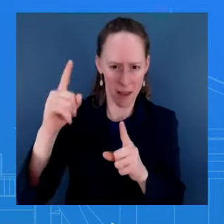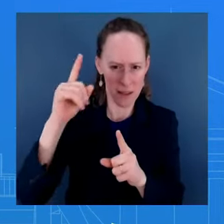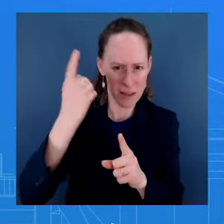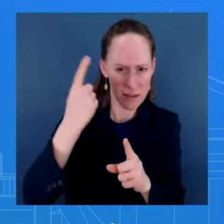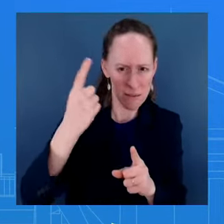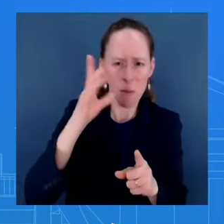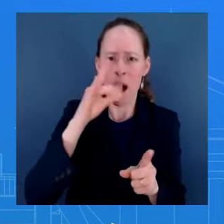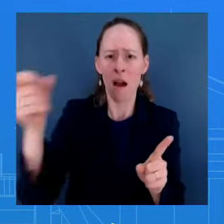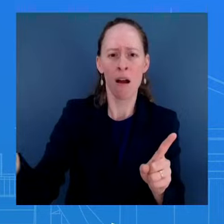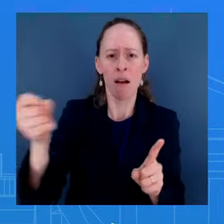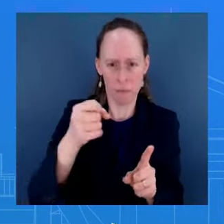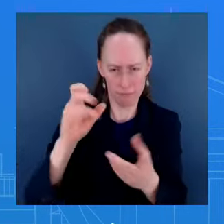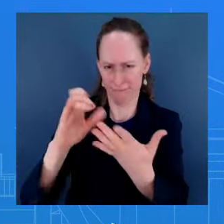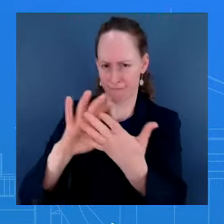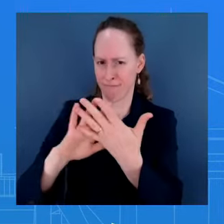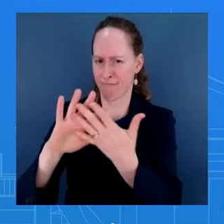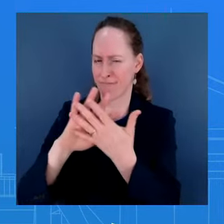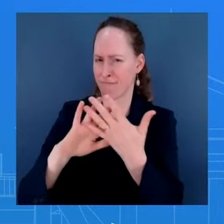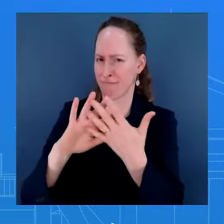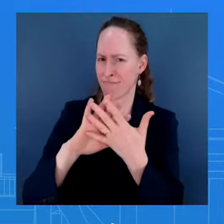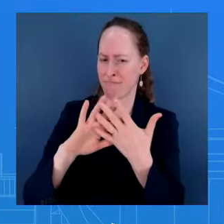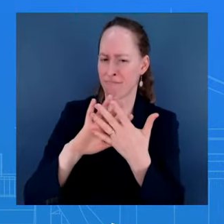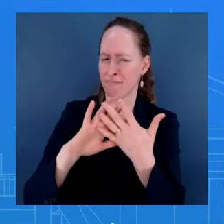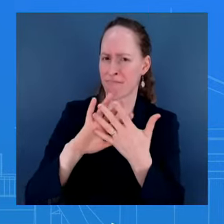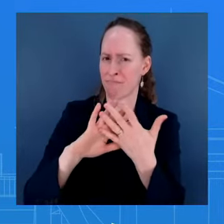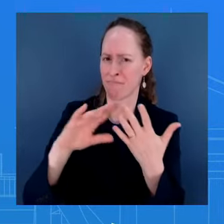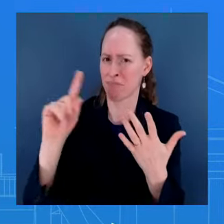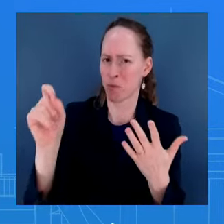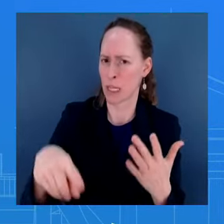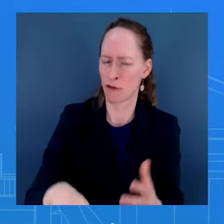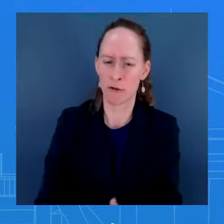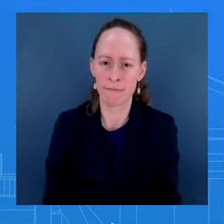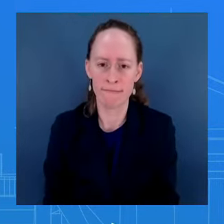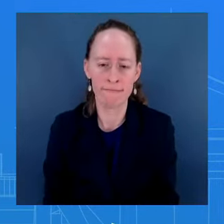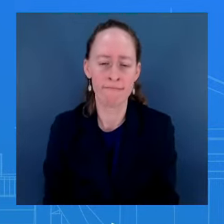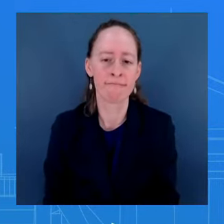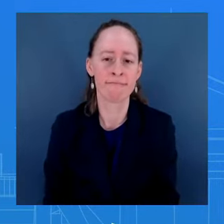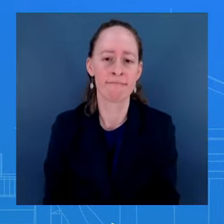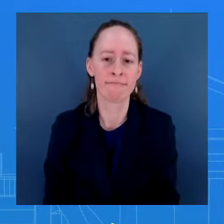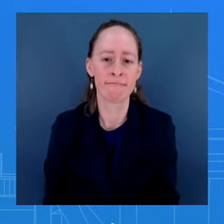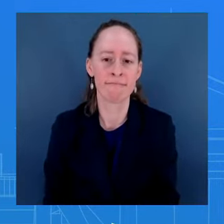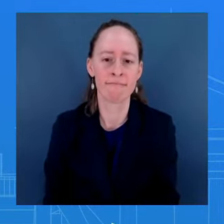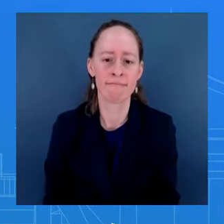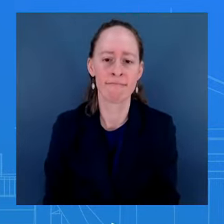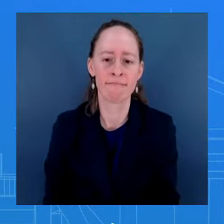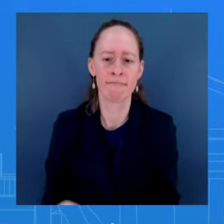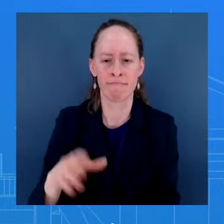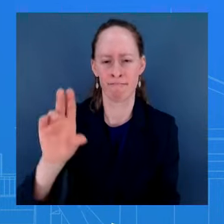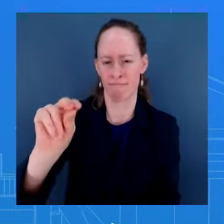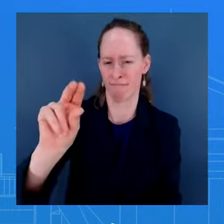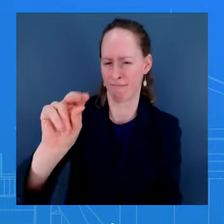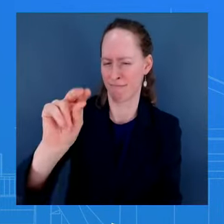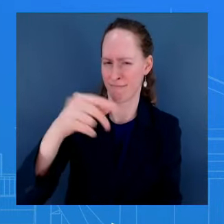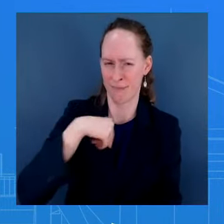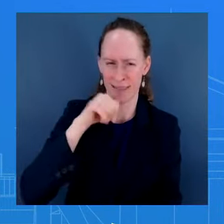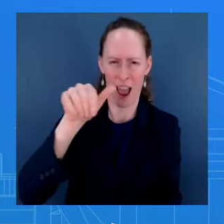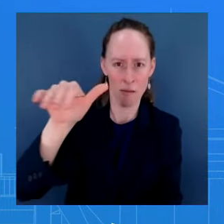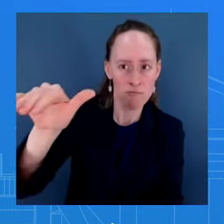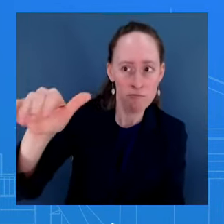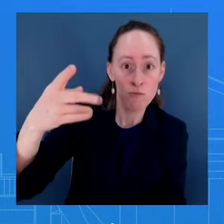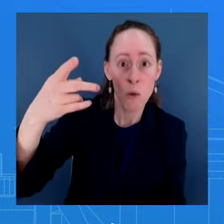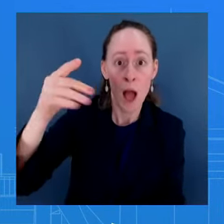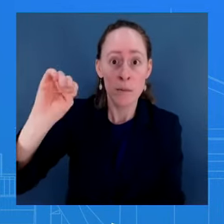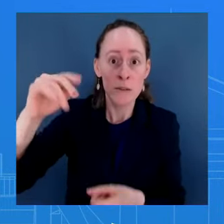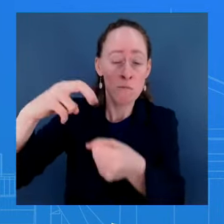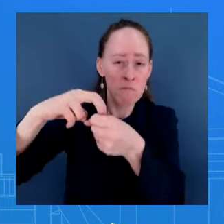we're not pushing the Prime Minister to resign. We're just not. Now, have we been working with CARICOM? Have we been working with our Haitian partners to put forth a